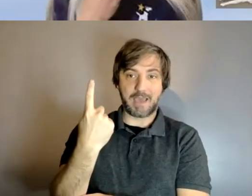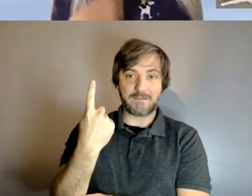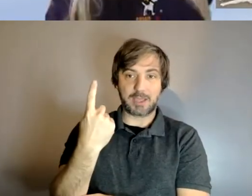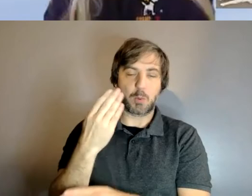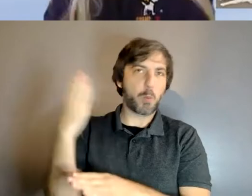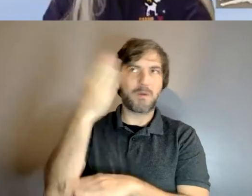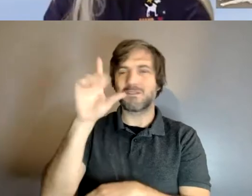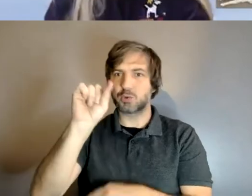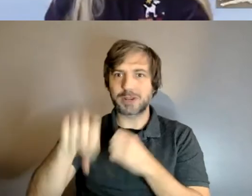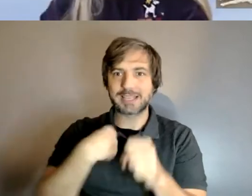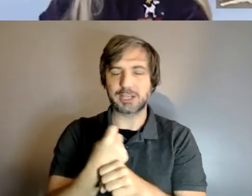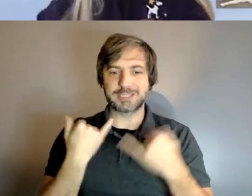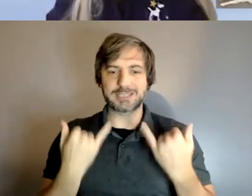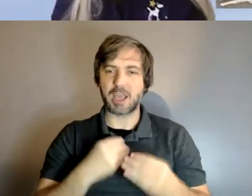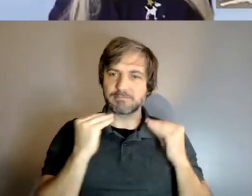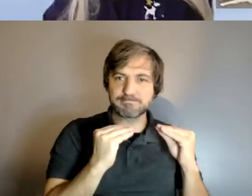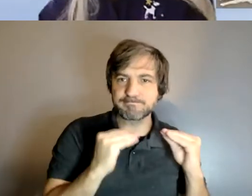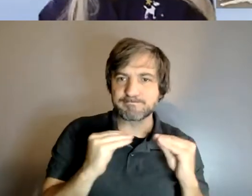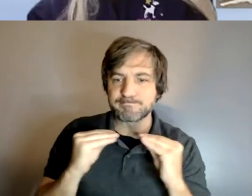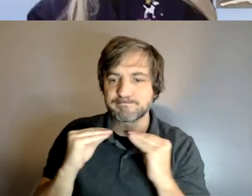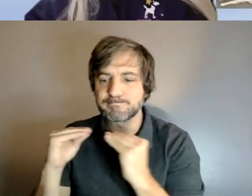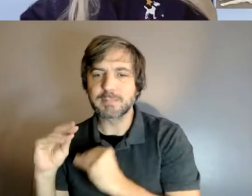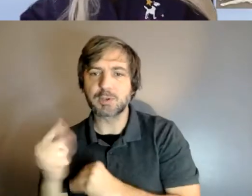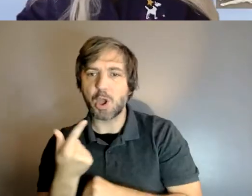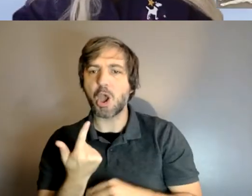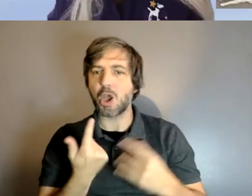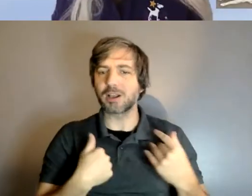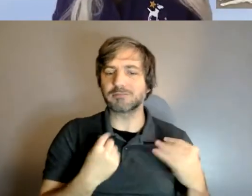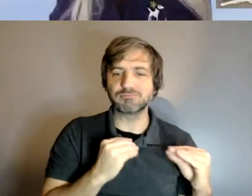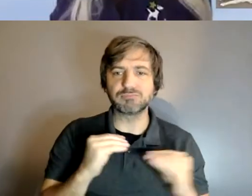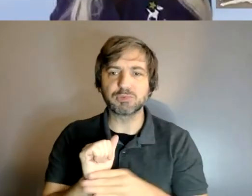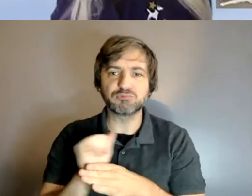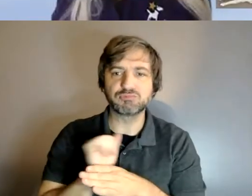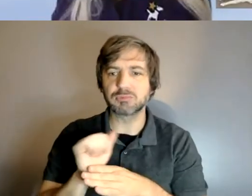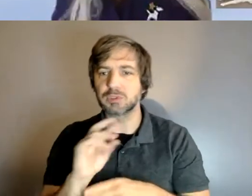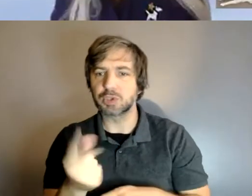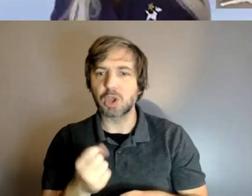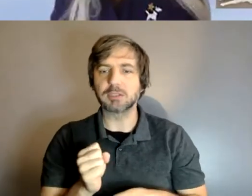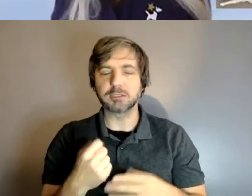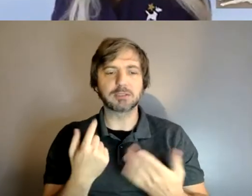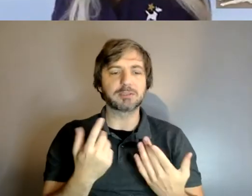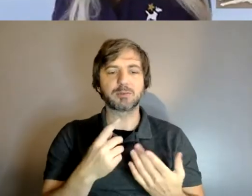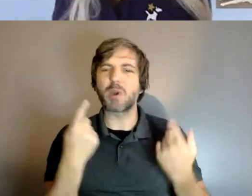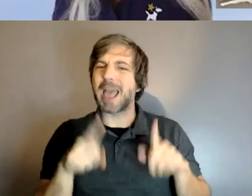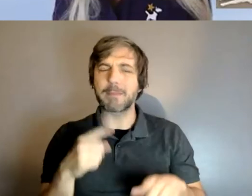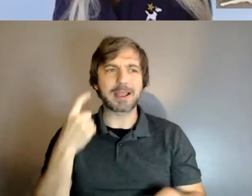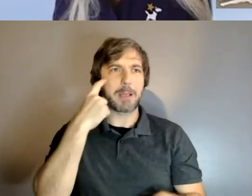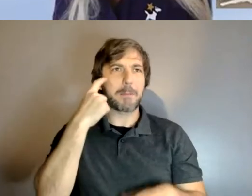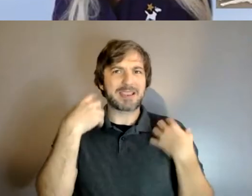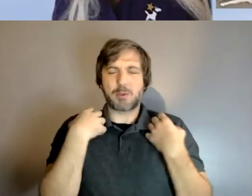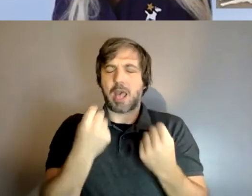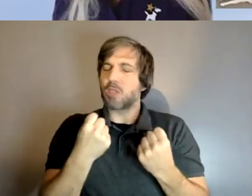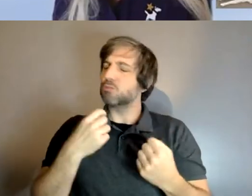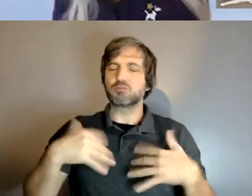training dogs and what happened mental health has always been a passion of mine